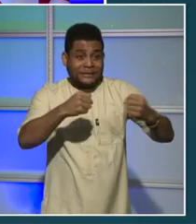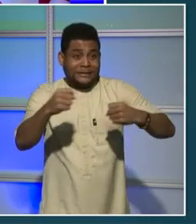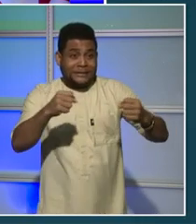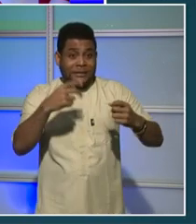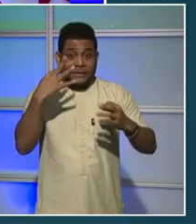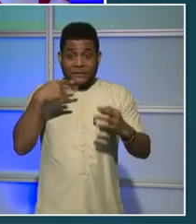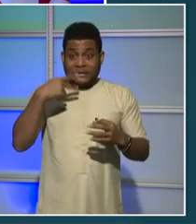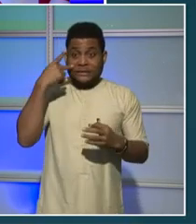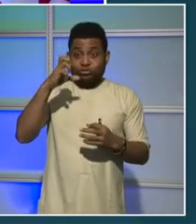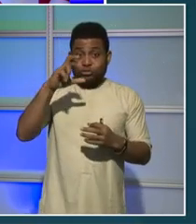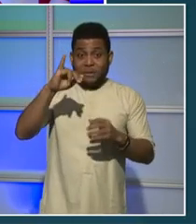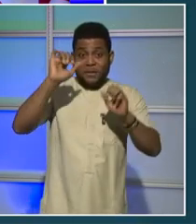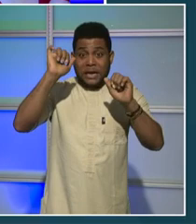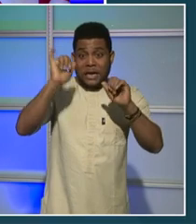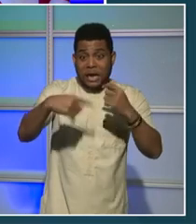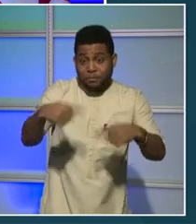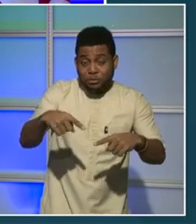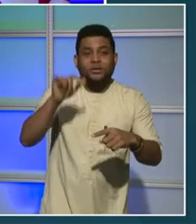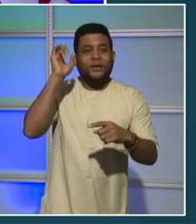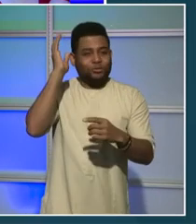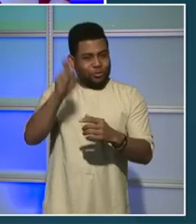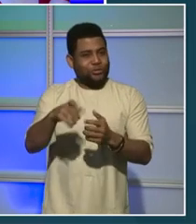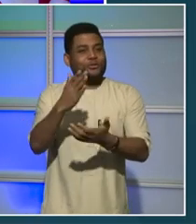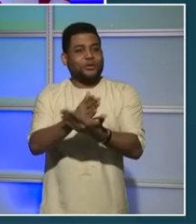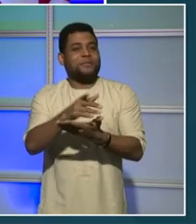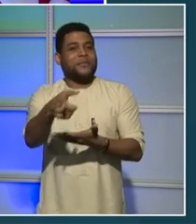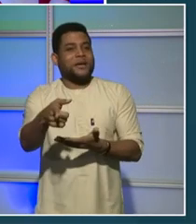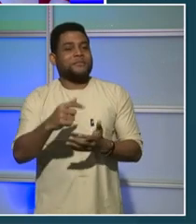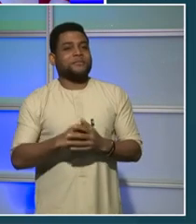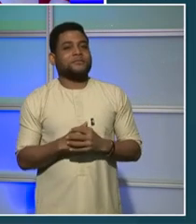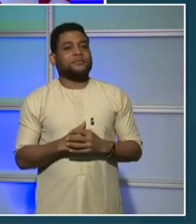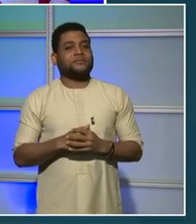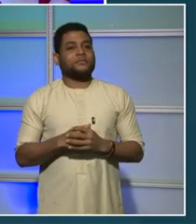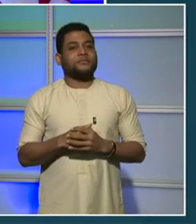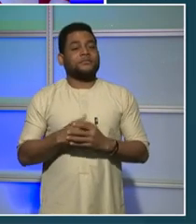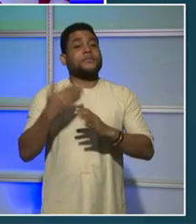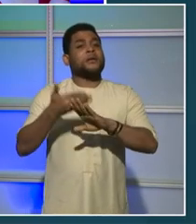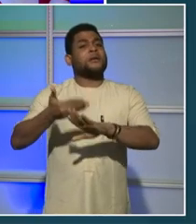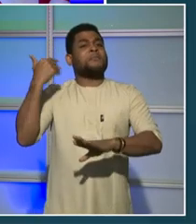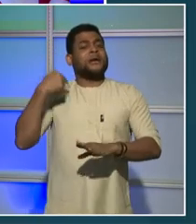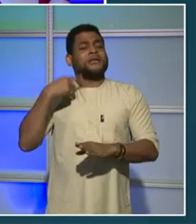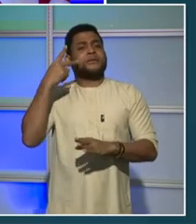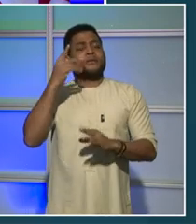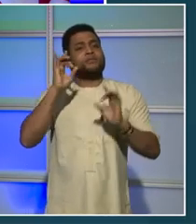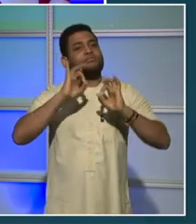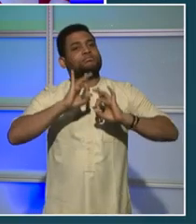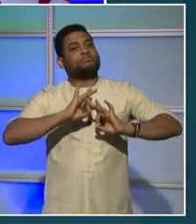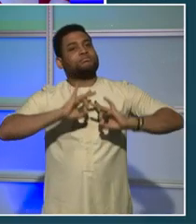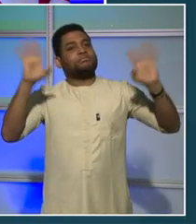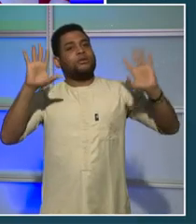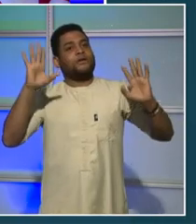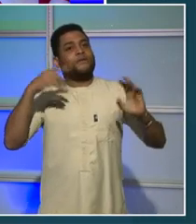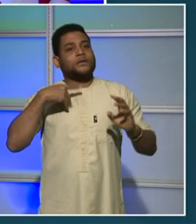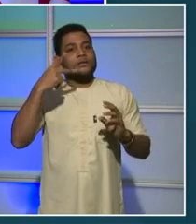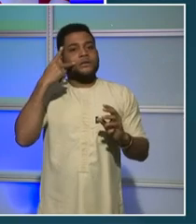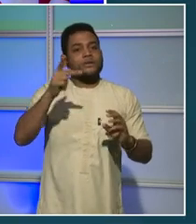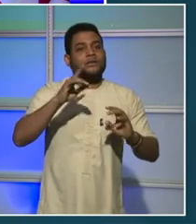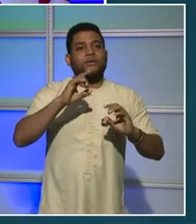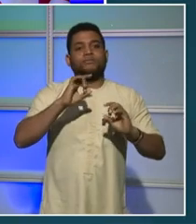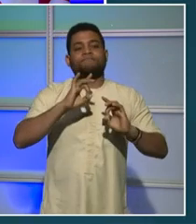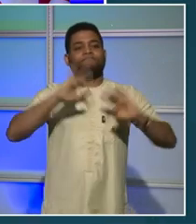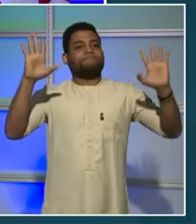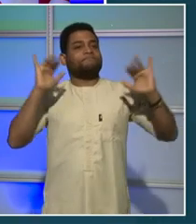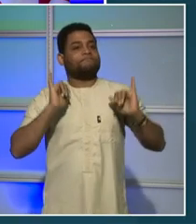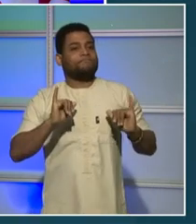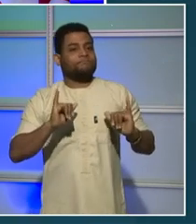point of violence. We have had some extraordinarily heartbreaking incidents of violence and loss of life in our community. And so much